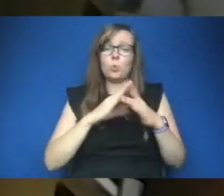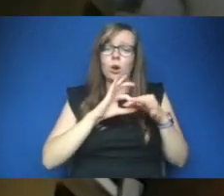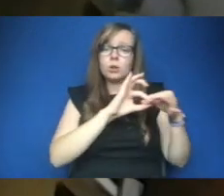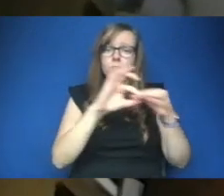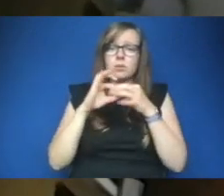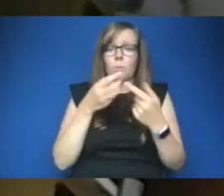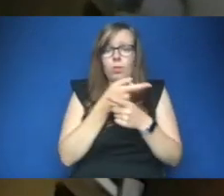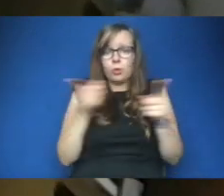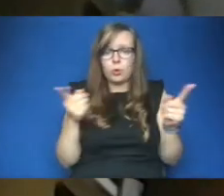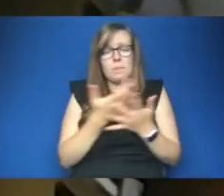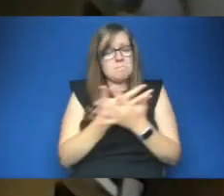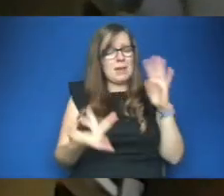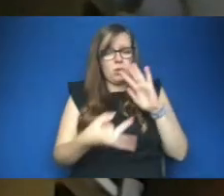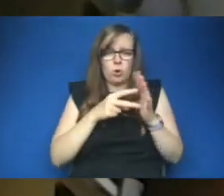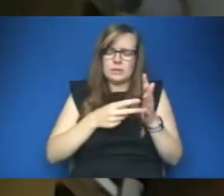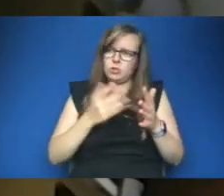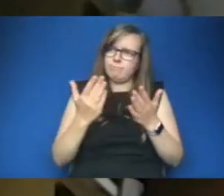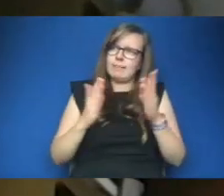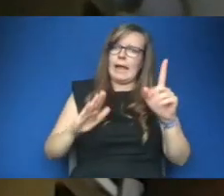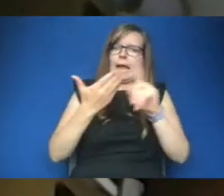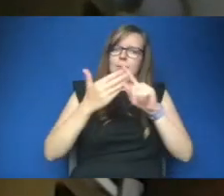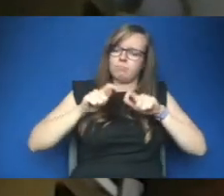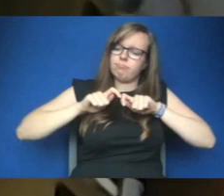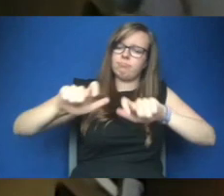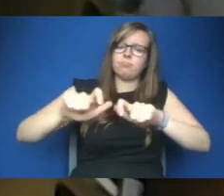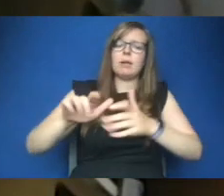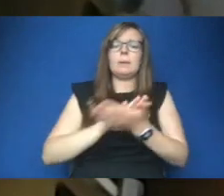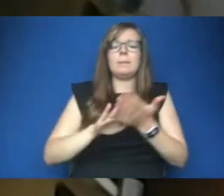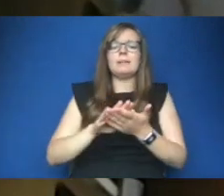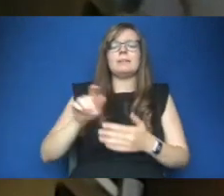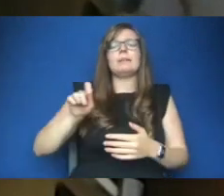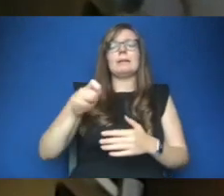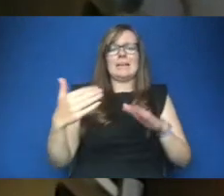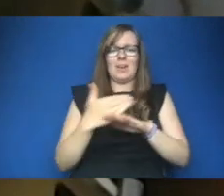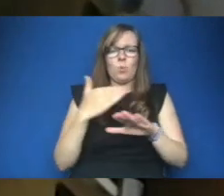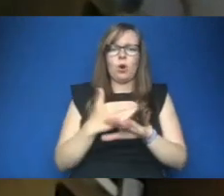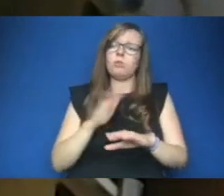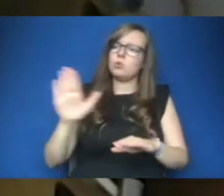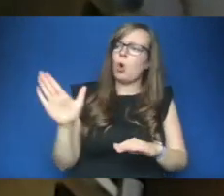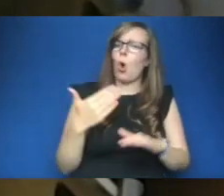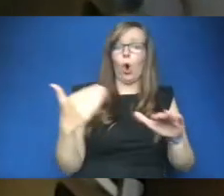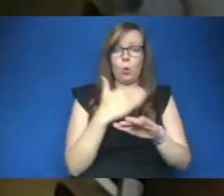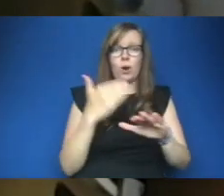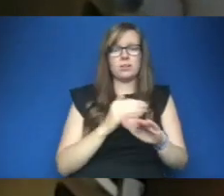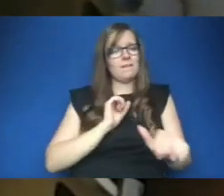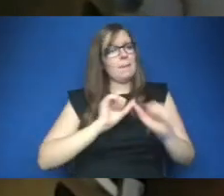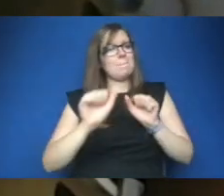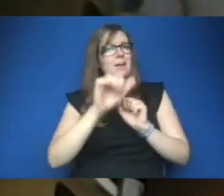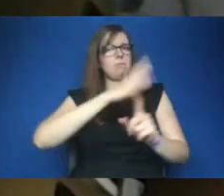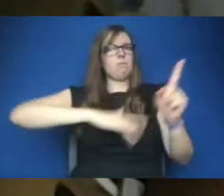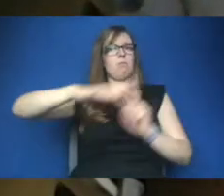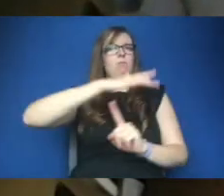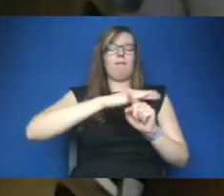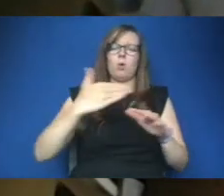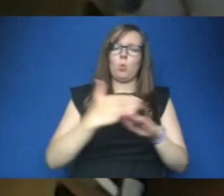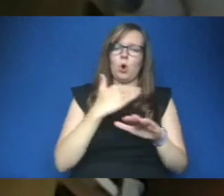trying to keep those so the key workers and all workers have a better environment to live and working so i would just end at that and say